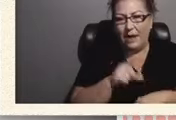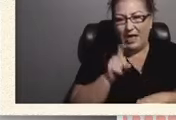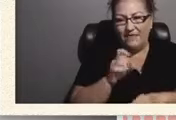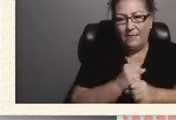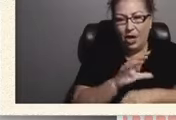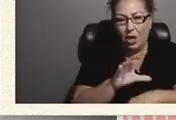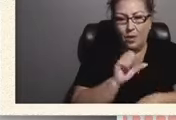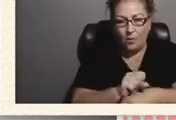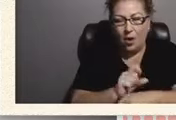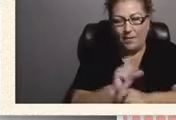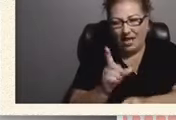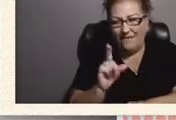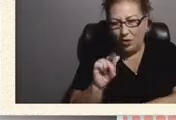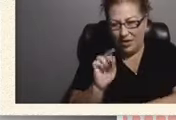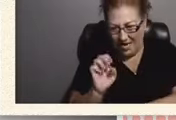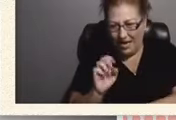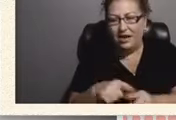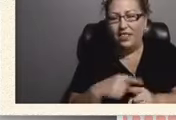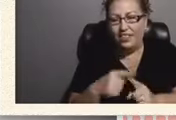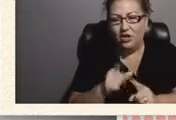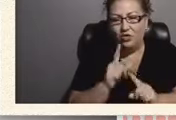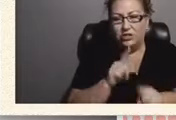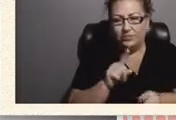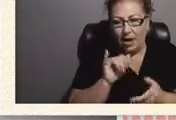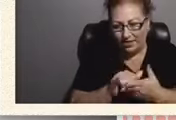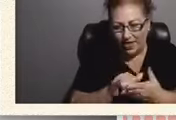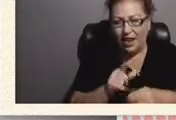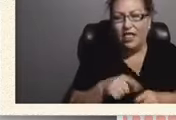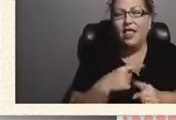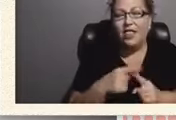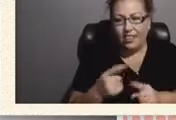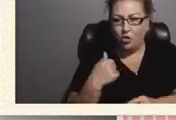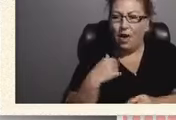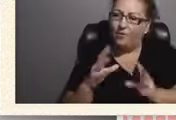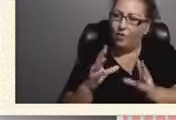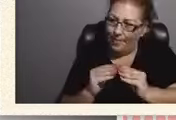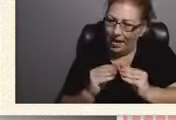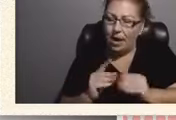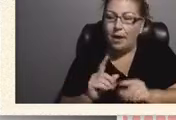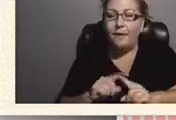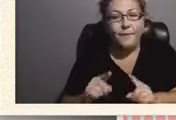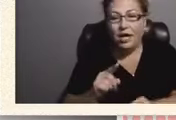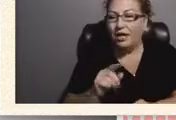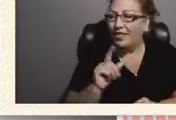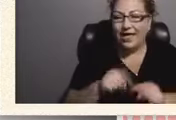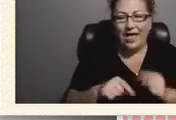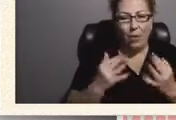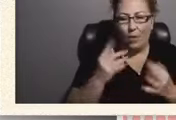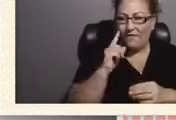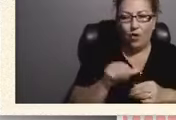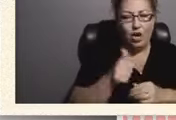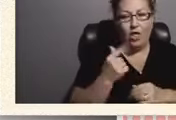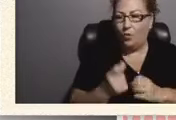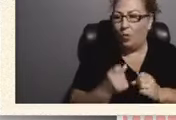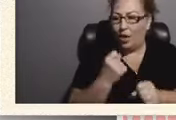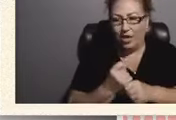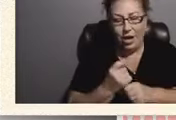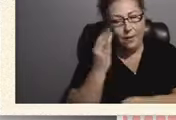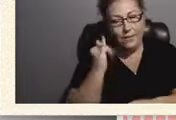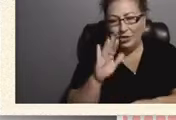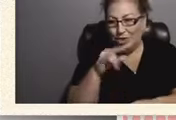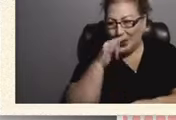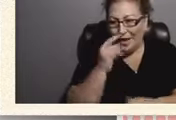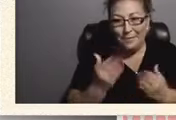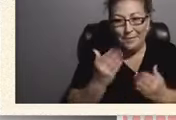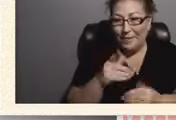date. And then you respond to that and then you have your IEP, but they cannot wait for another year because your kid may need resources.